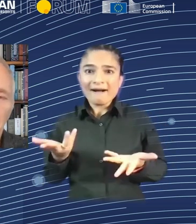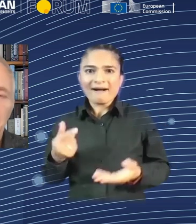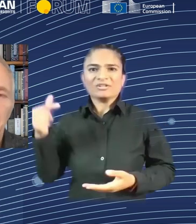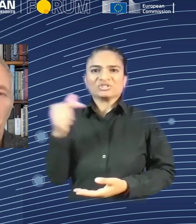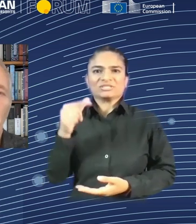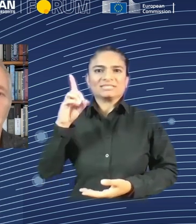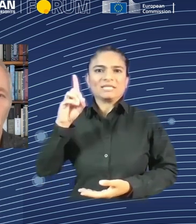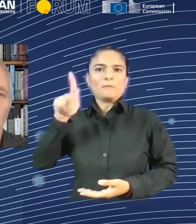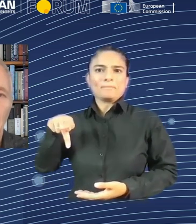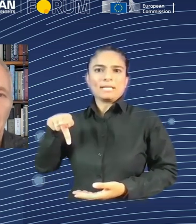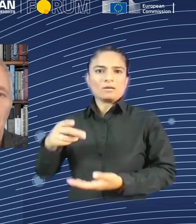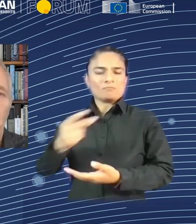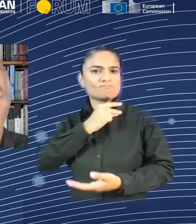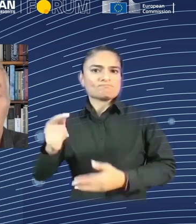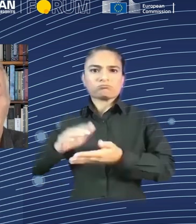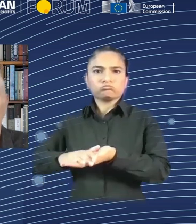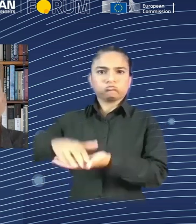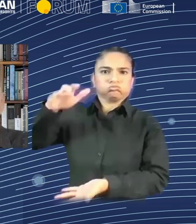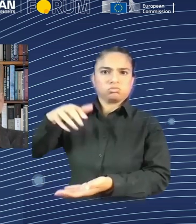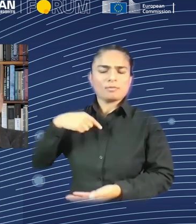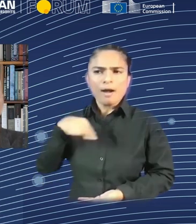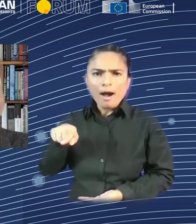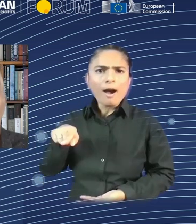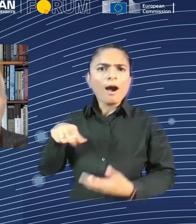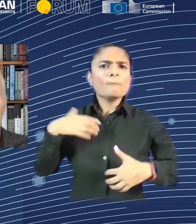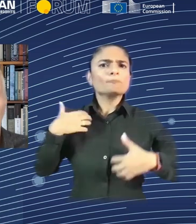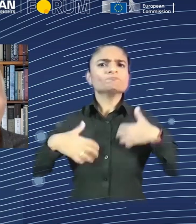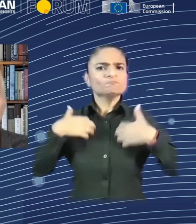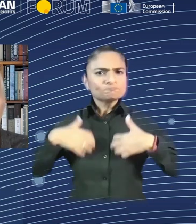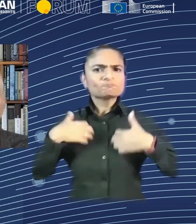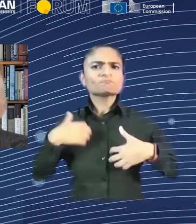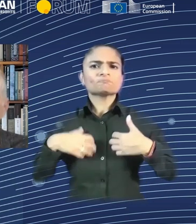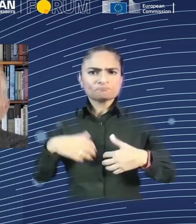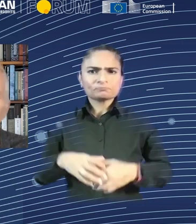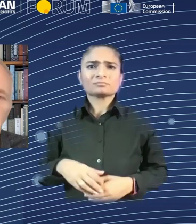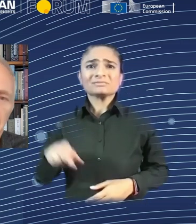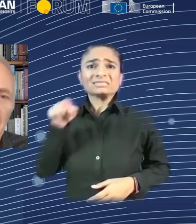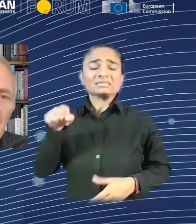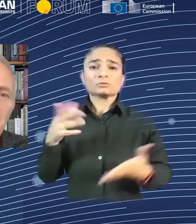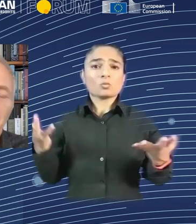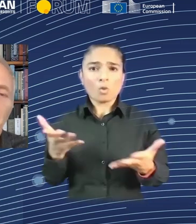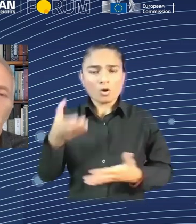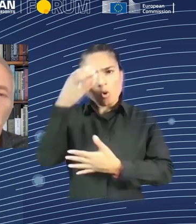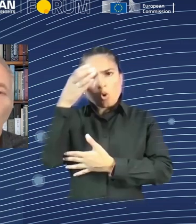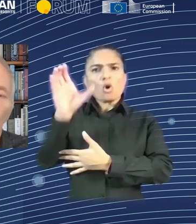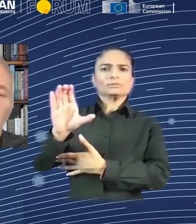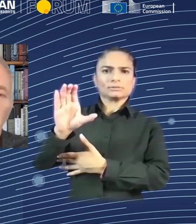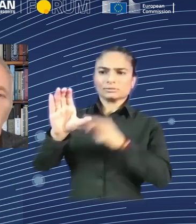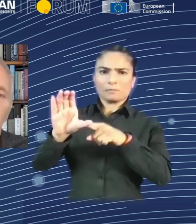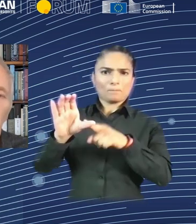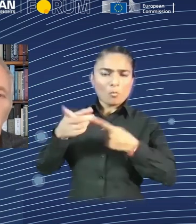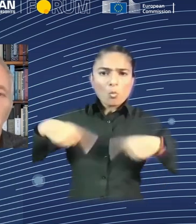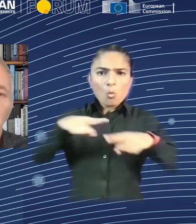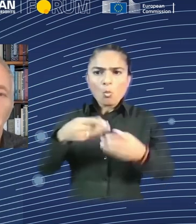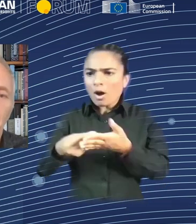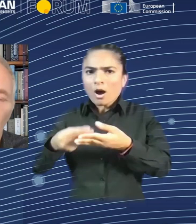concept that economists talk about, which was originally described by Malthus, which is that as you get more productivity,